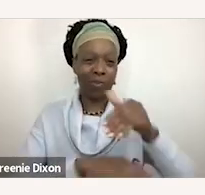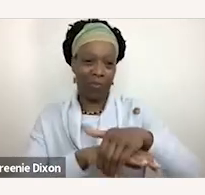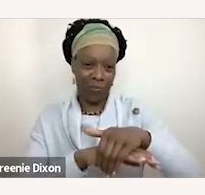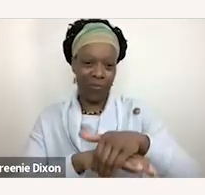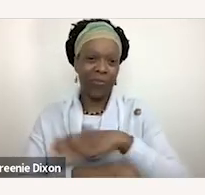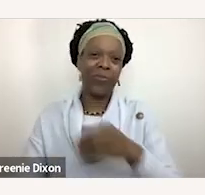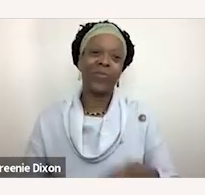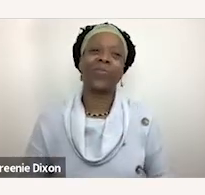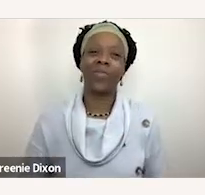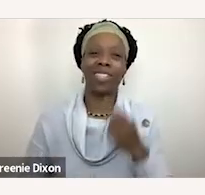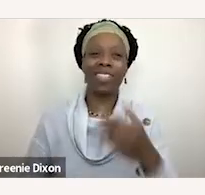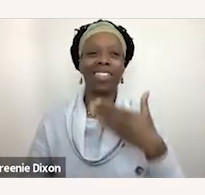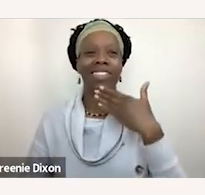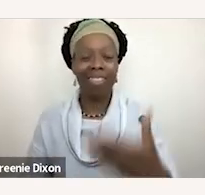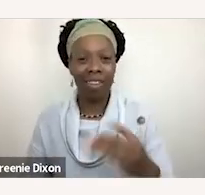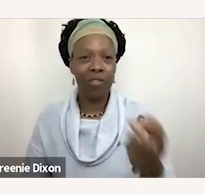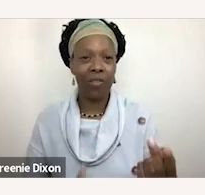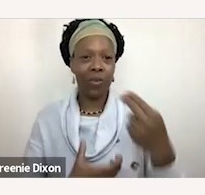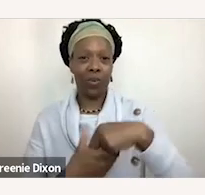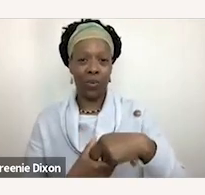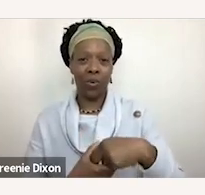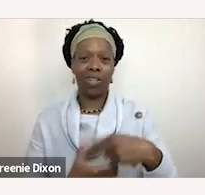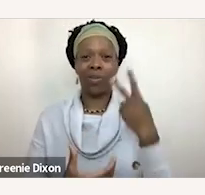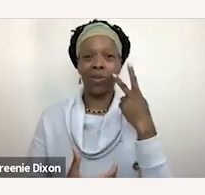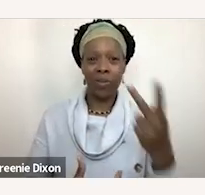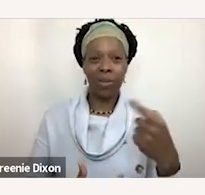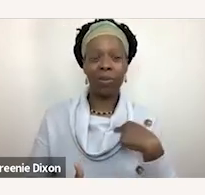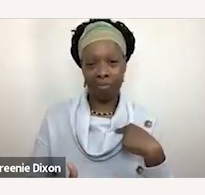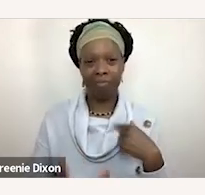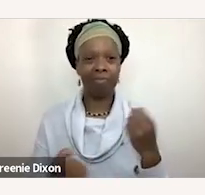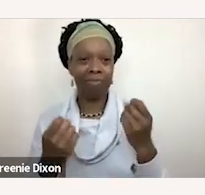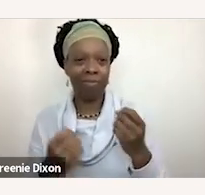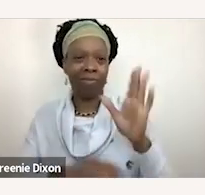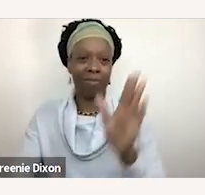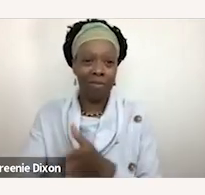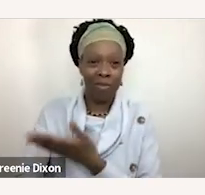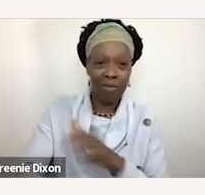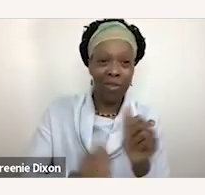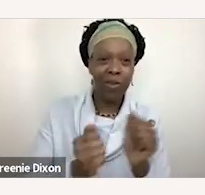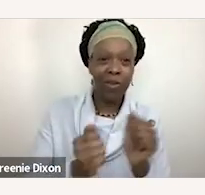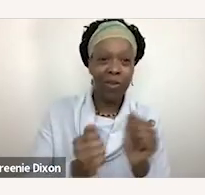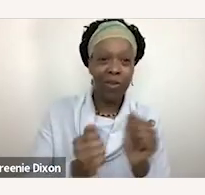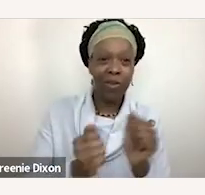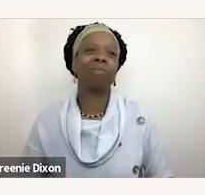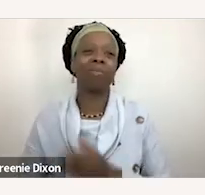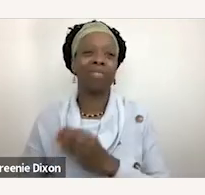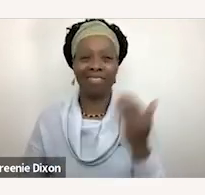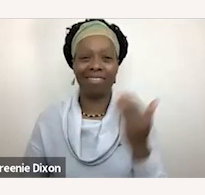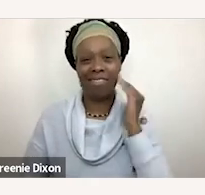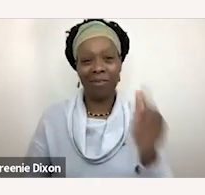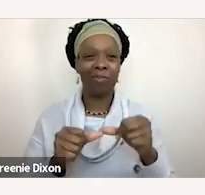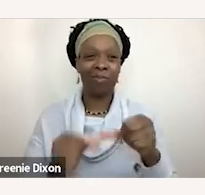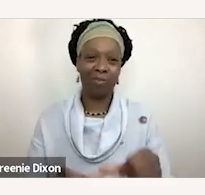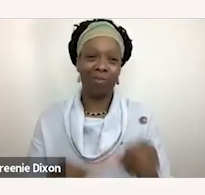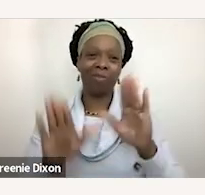really just say thank you. you joined early enough, you saw her amazing interpretation skills with music, and I know she's going to do a great job